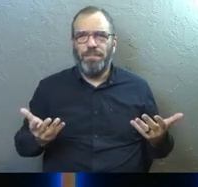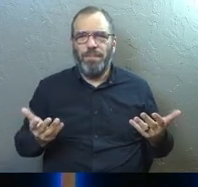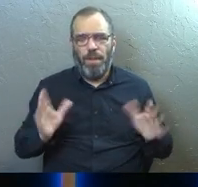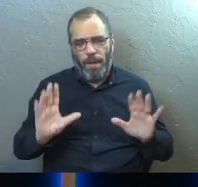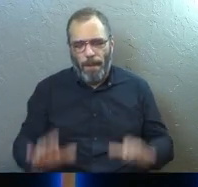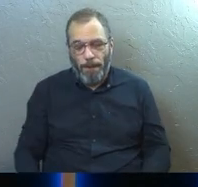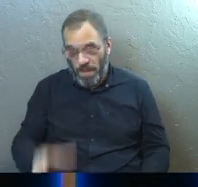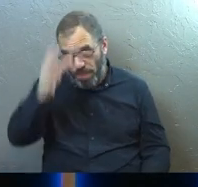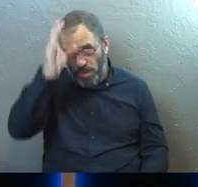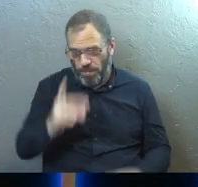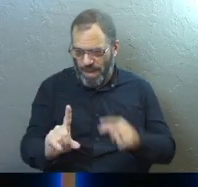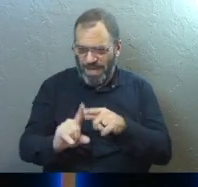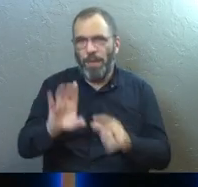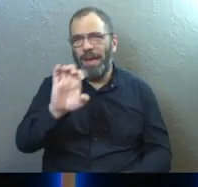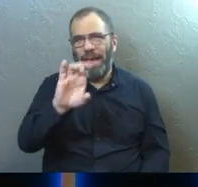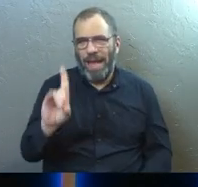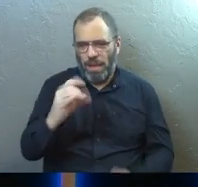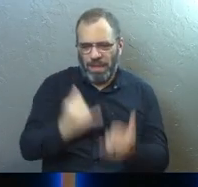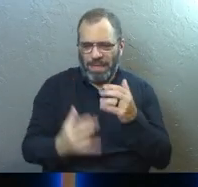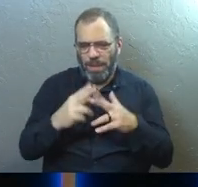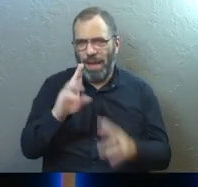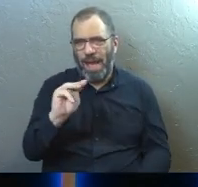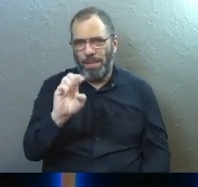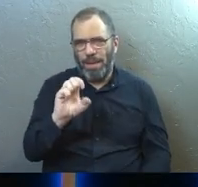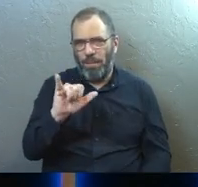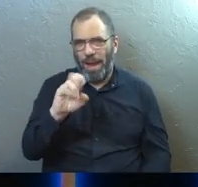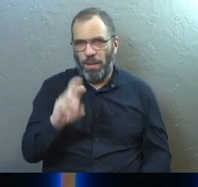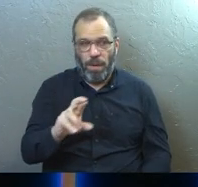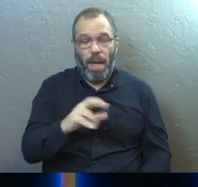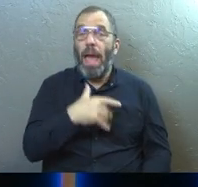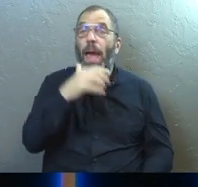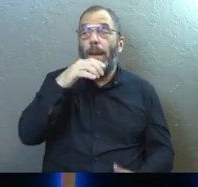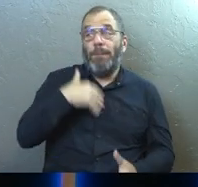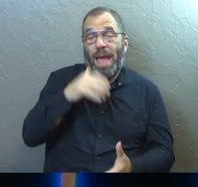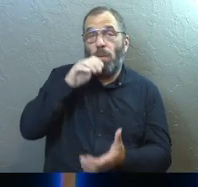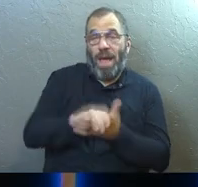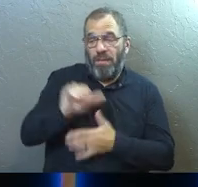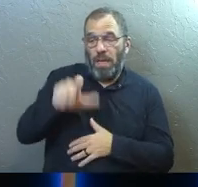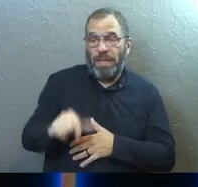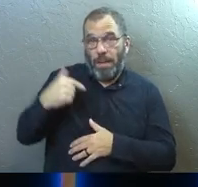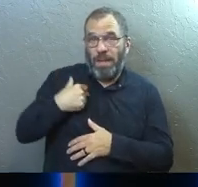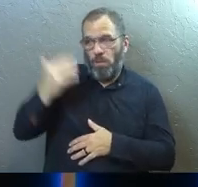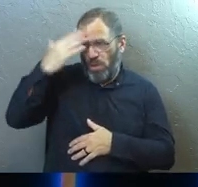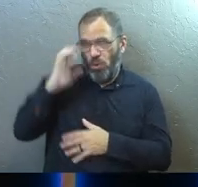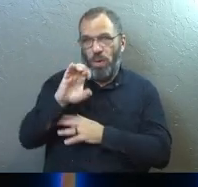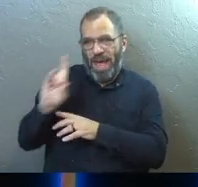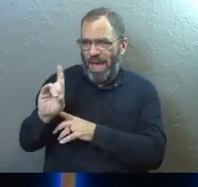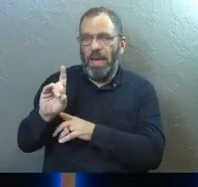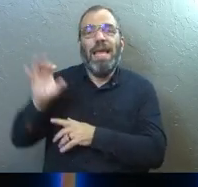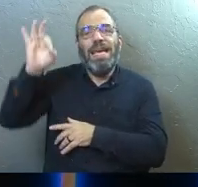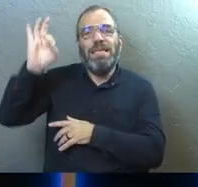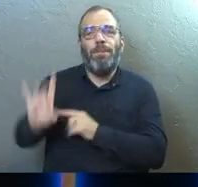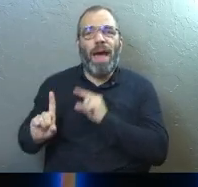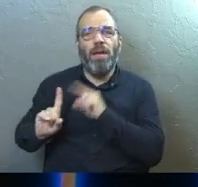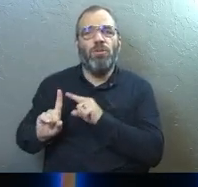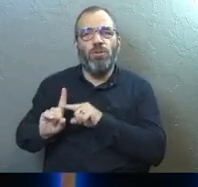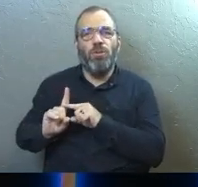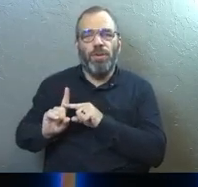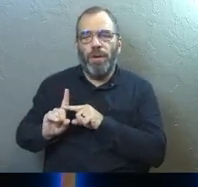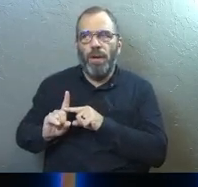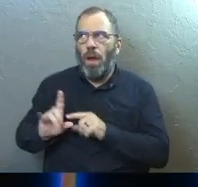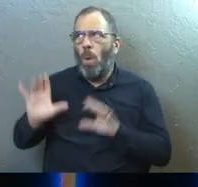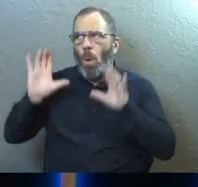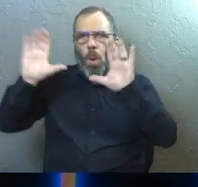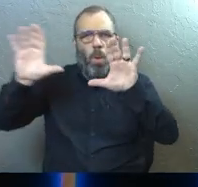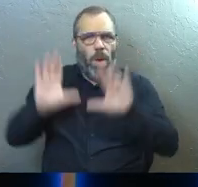There was a guy named Ed Meyer and Linda and I knew Ed Meyer. He's a pastor, Ed Meyer.